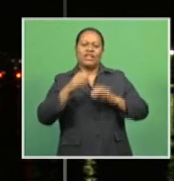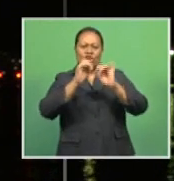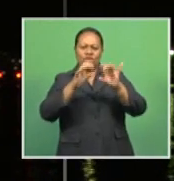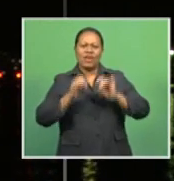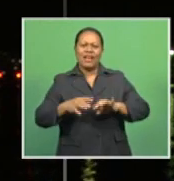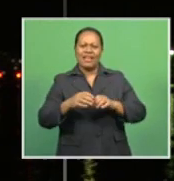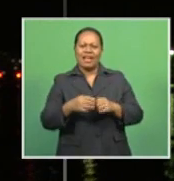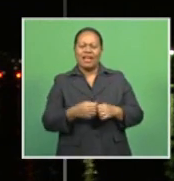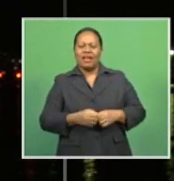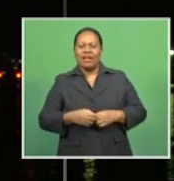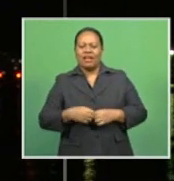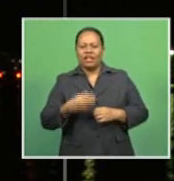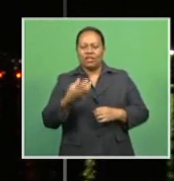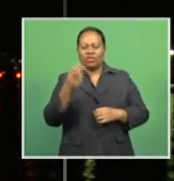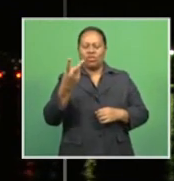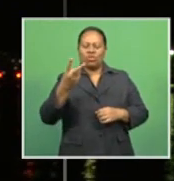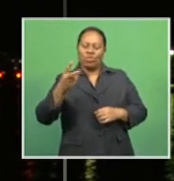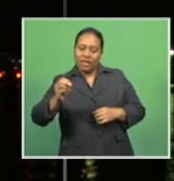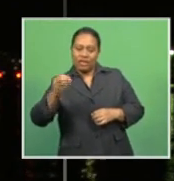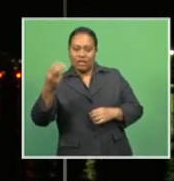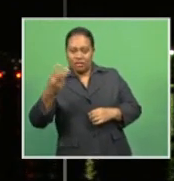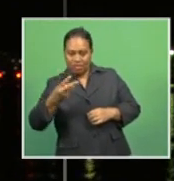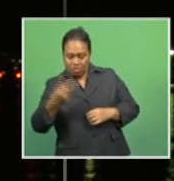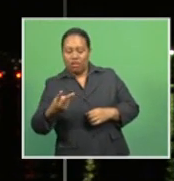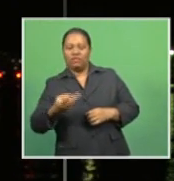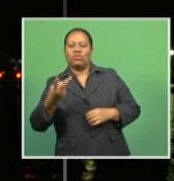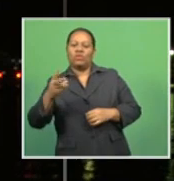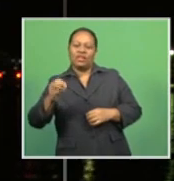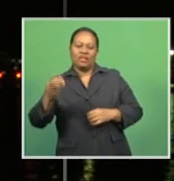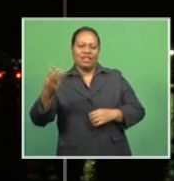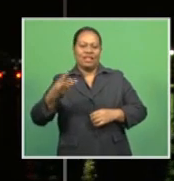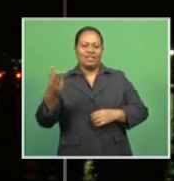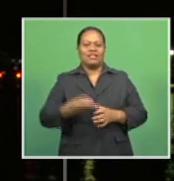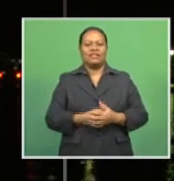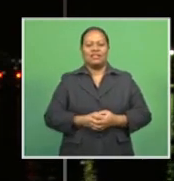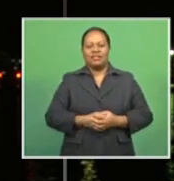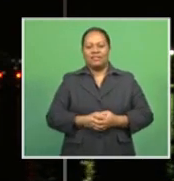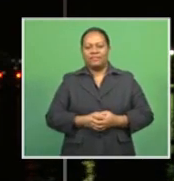in the 2012-2013 HSBC World Sevens series.